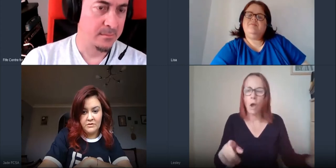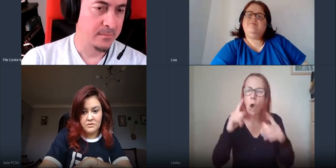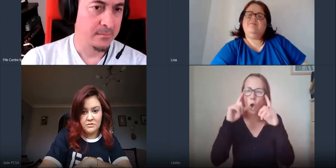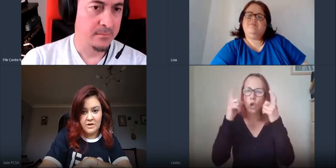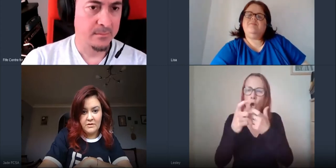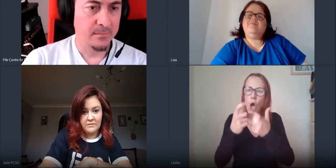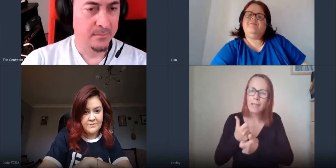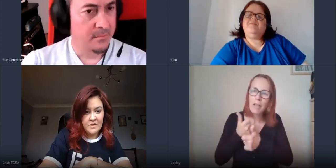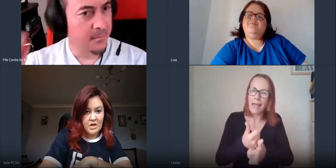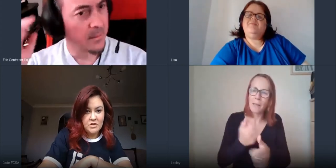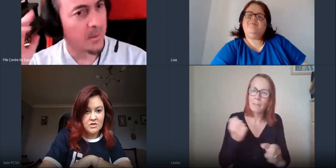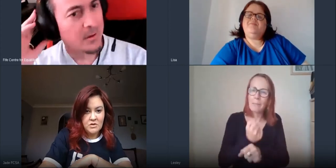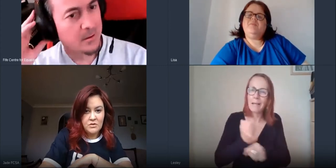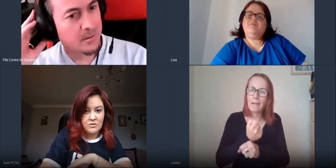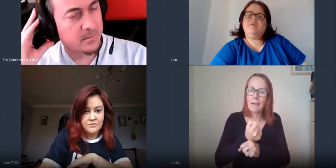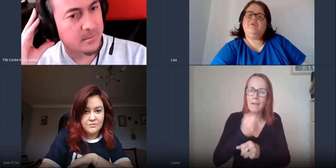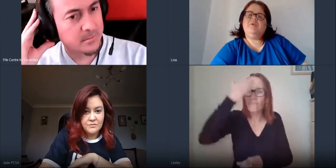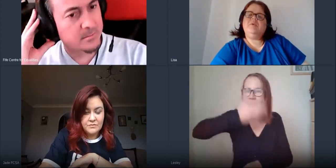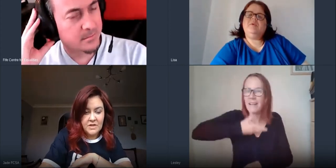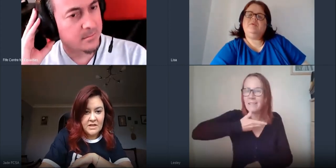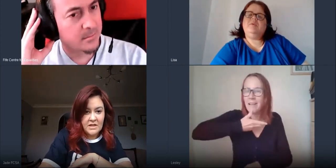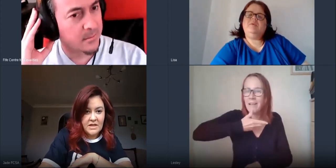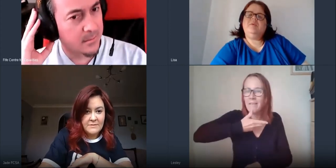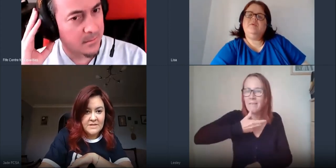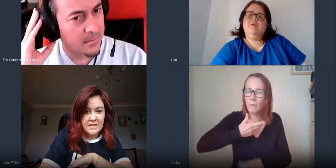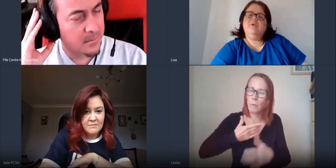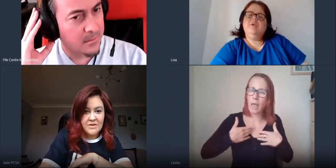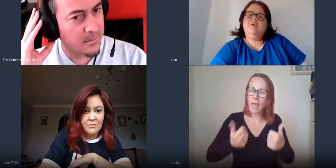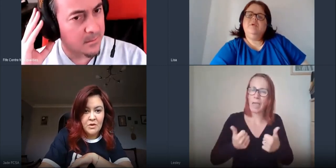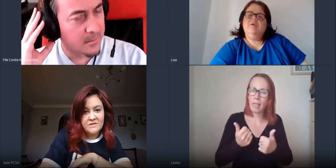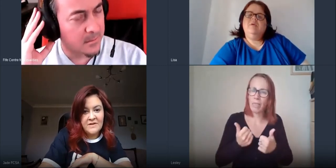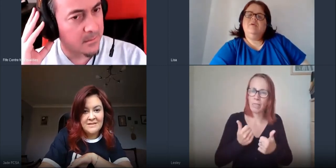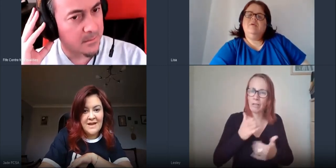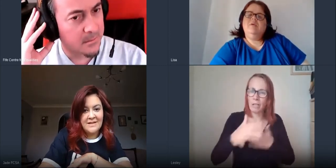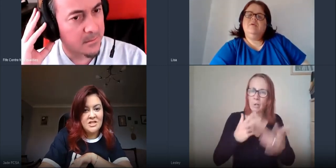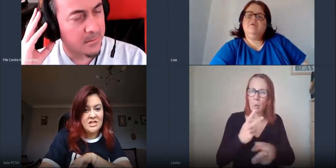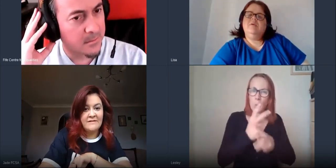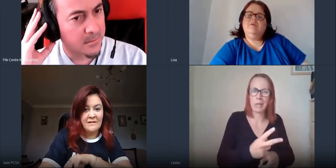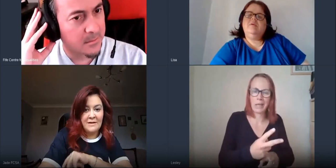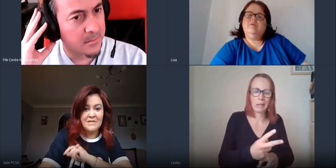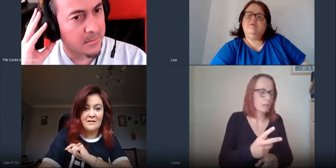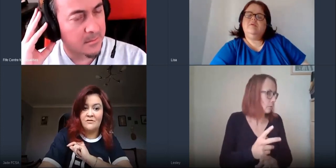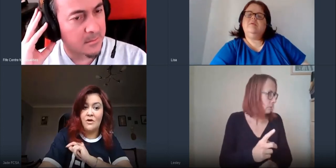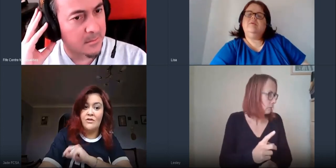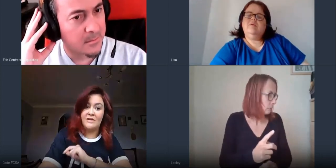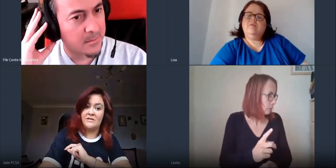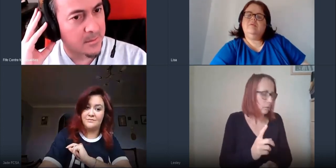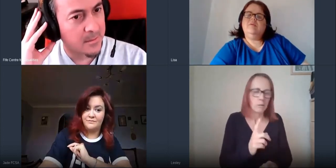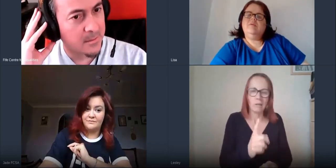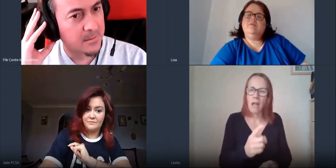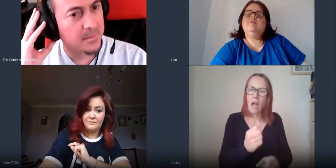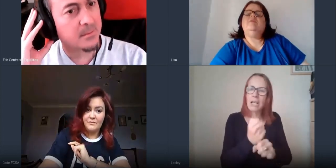health and social care so it was that they modified to the engineering labs at glenrothes